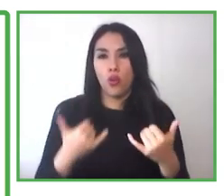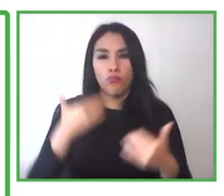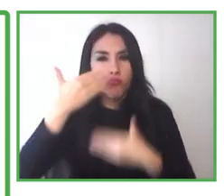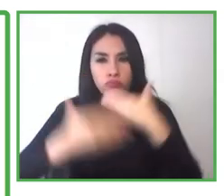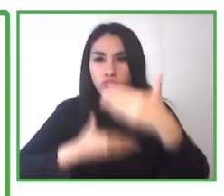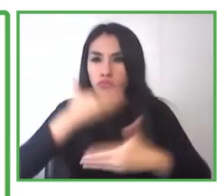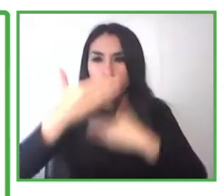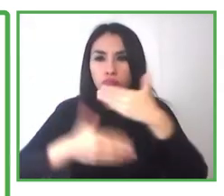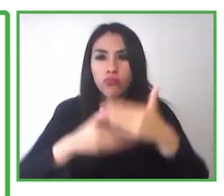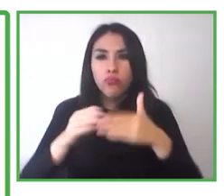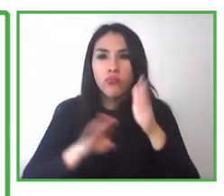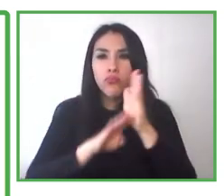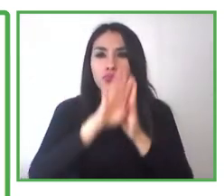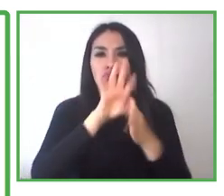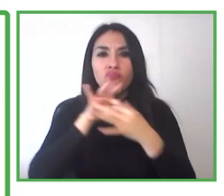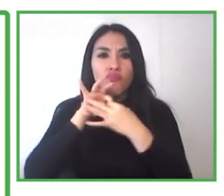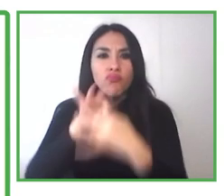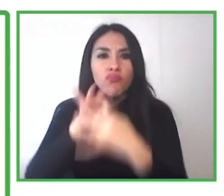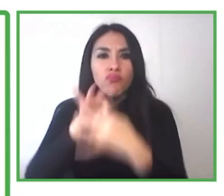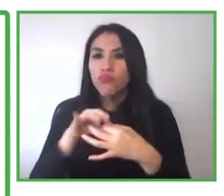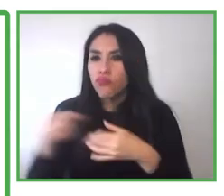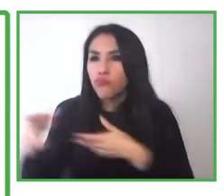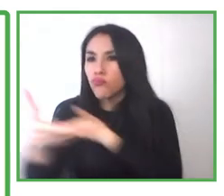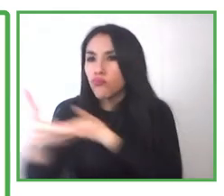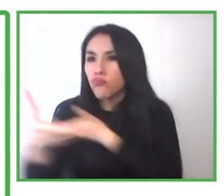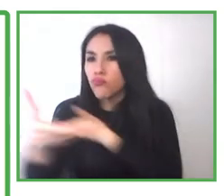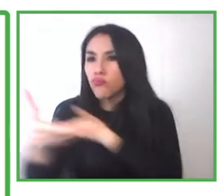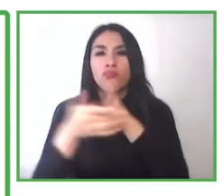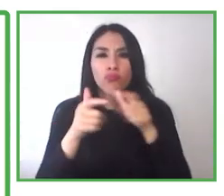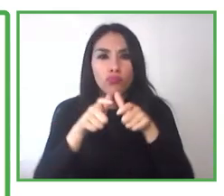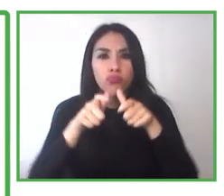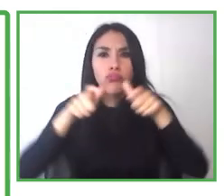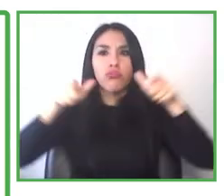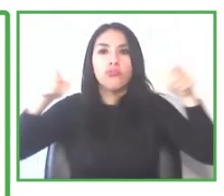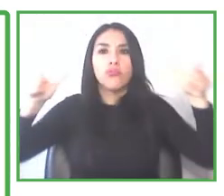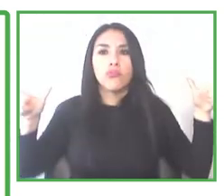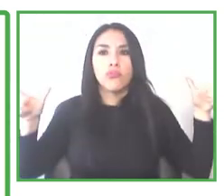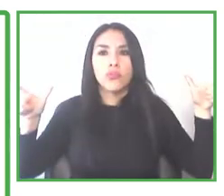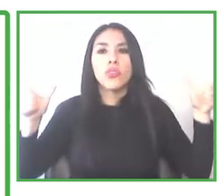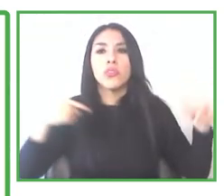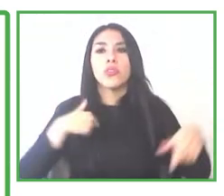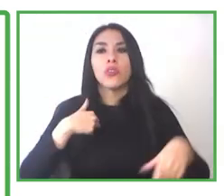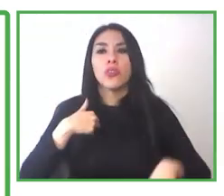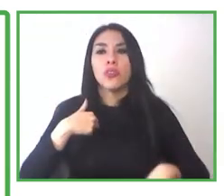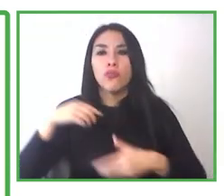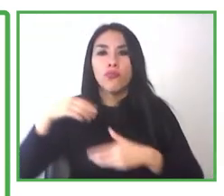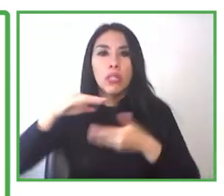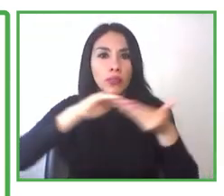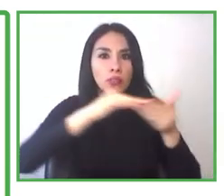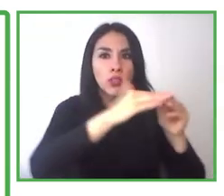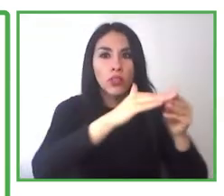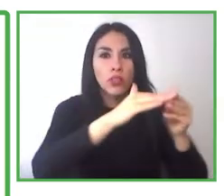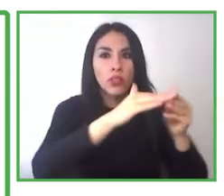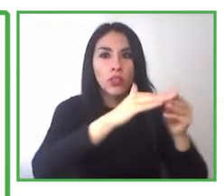along the country of Chile, because national assessments. And we're advancing